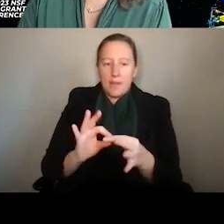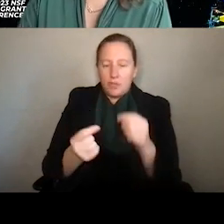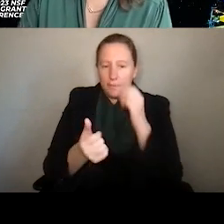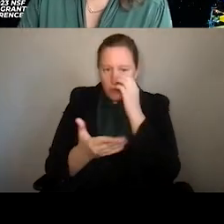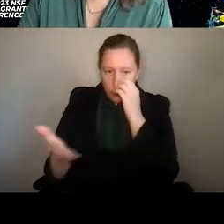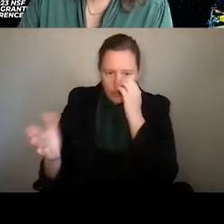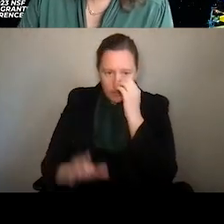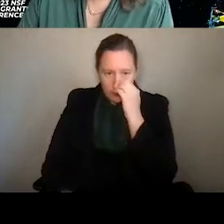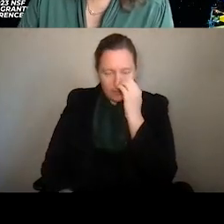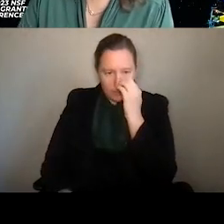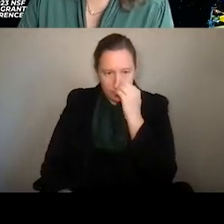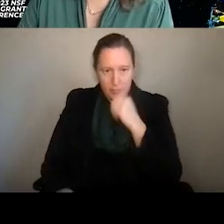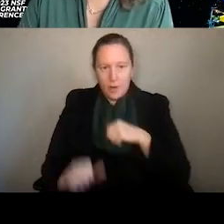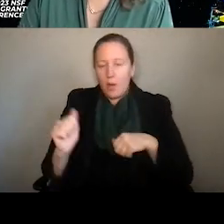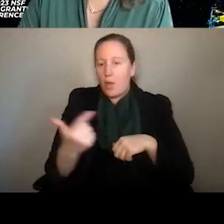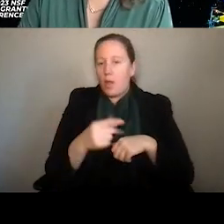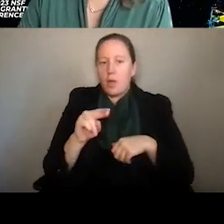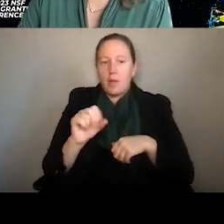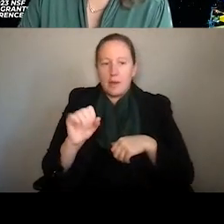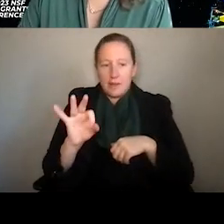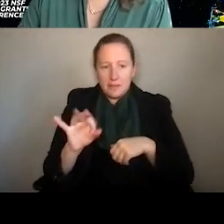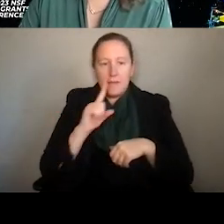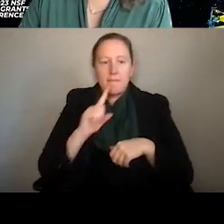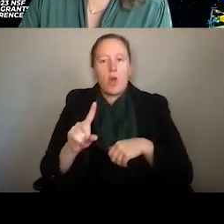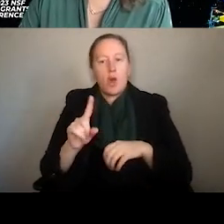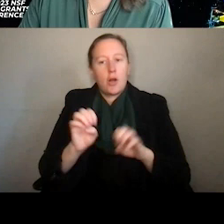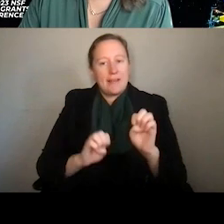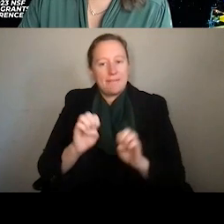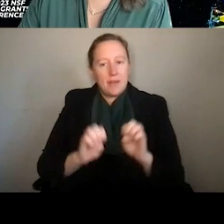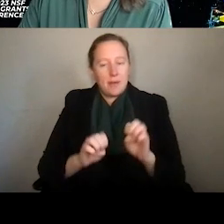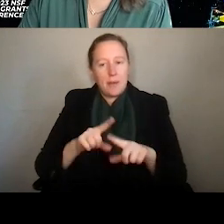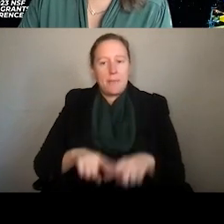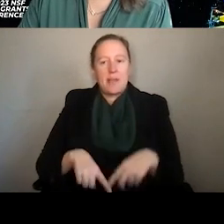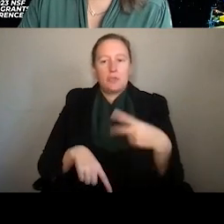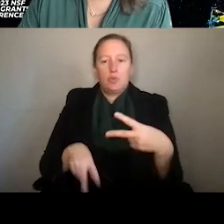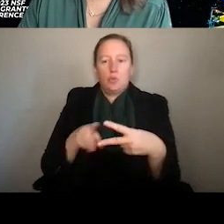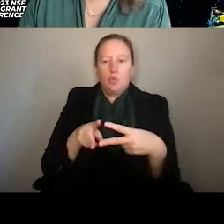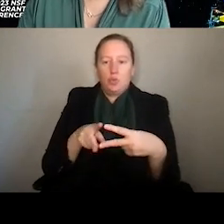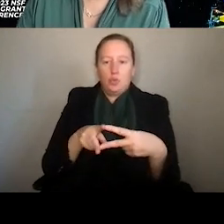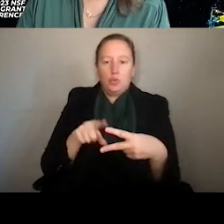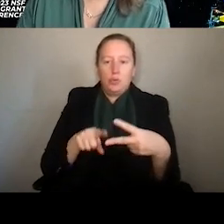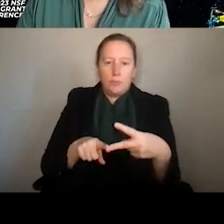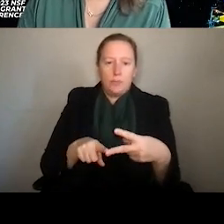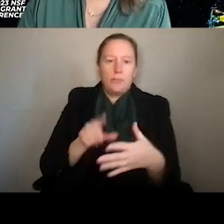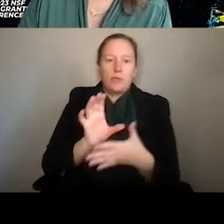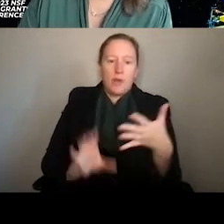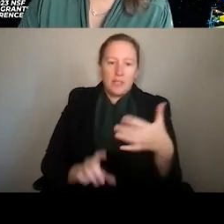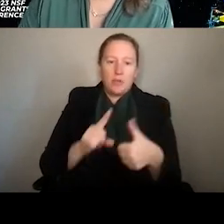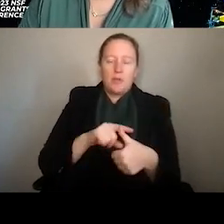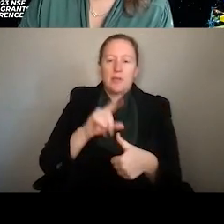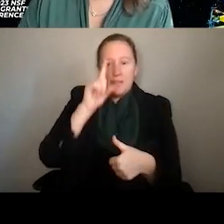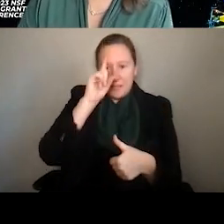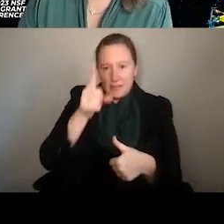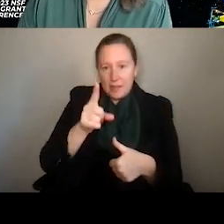As you know, all NSF proposals are evaluated based on two merit review criteria, intellectual merit and the broader